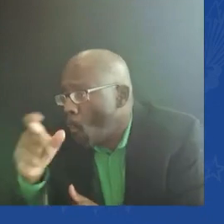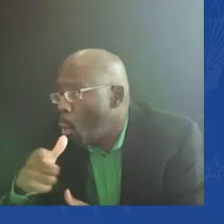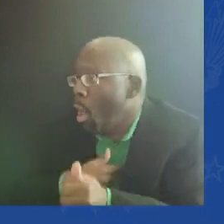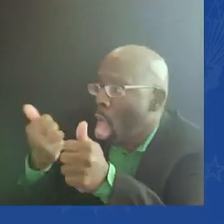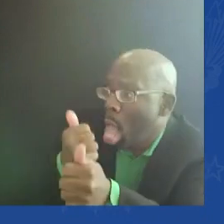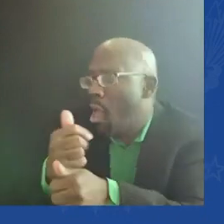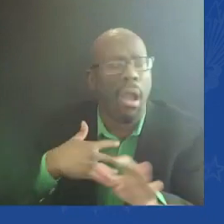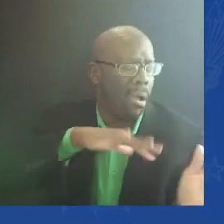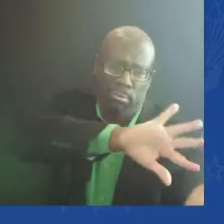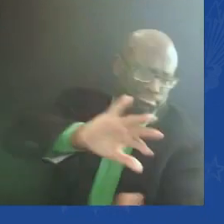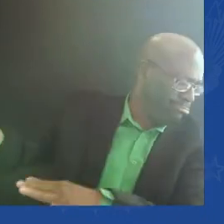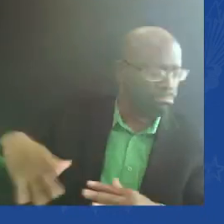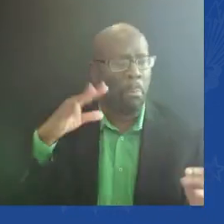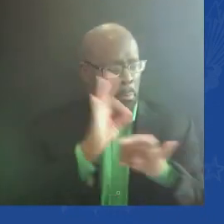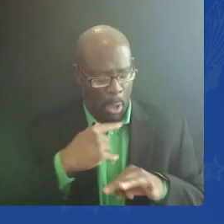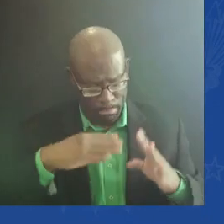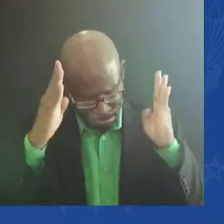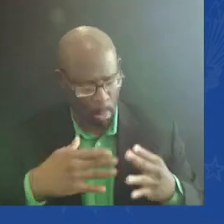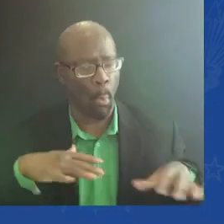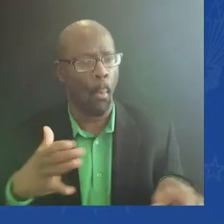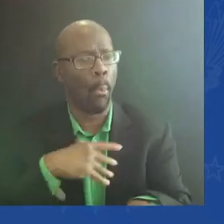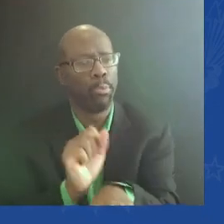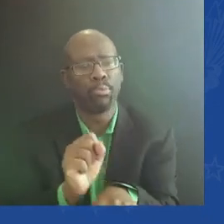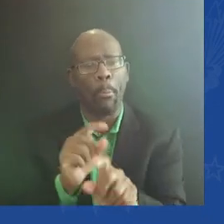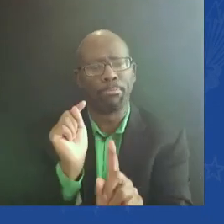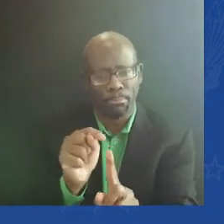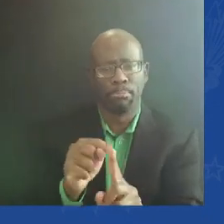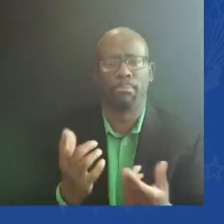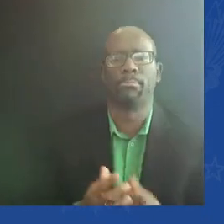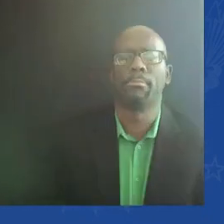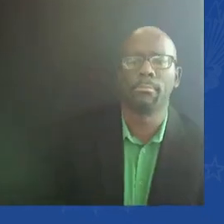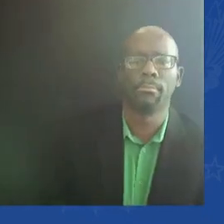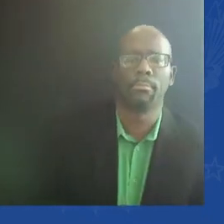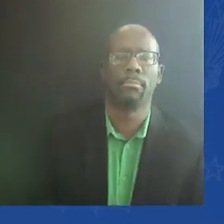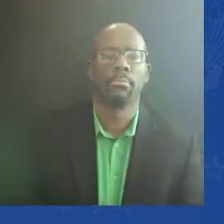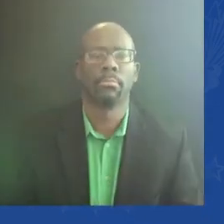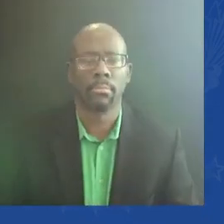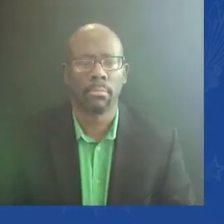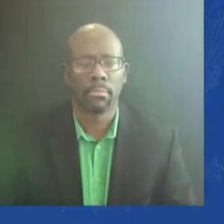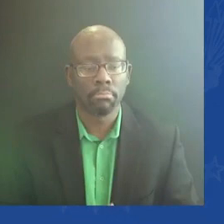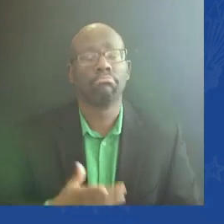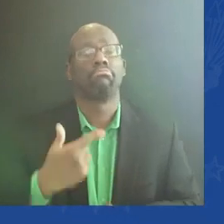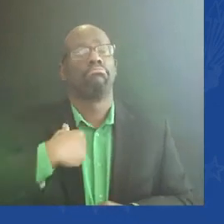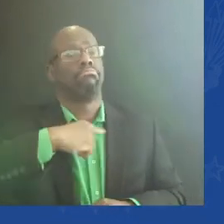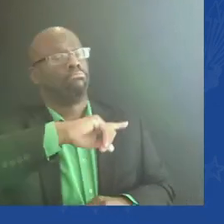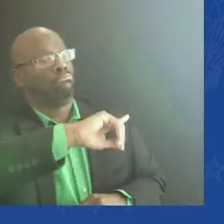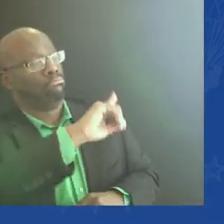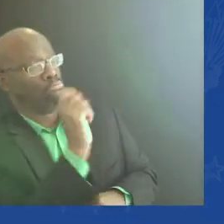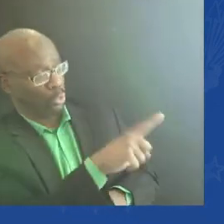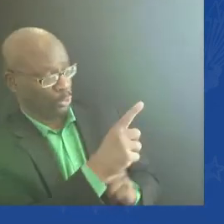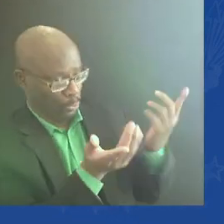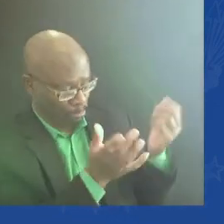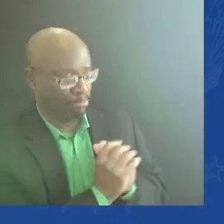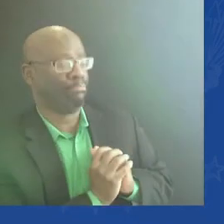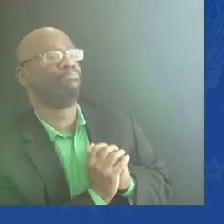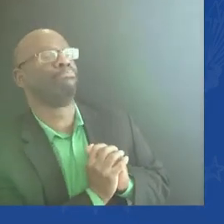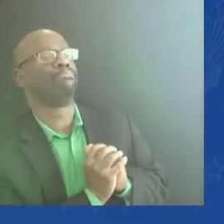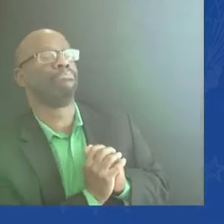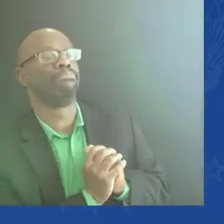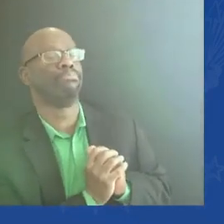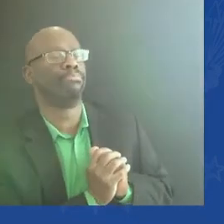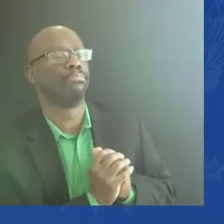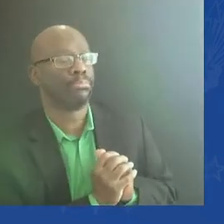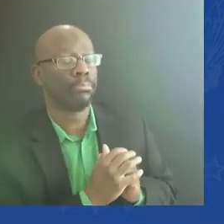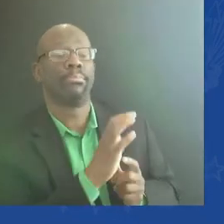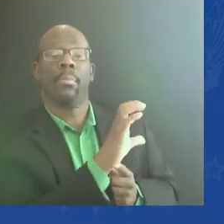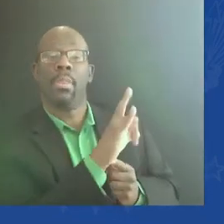Thank you, Mr. President. A question on climate and energy. Can the world and others be confident that